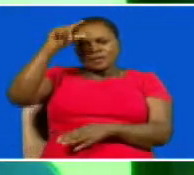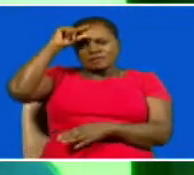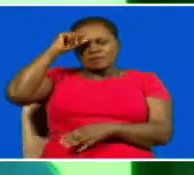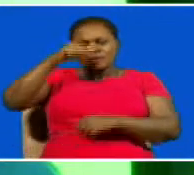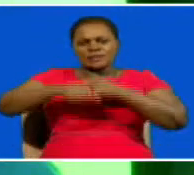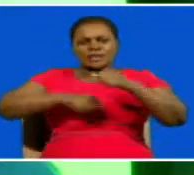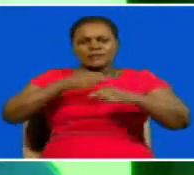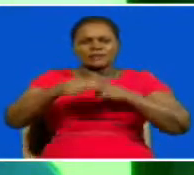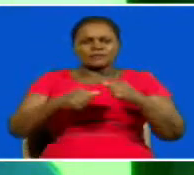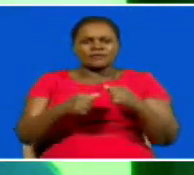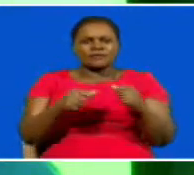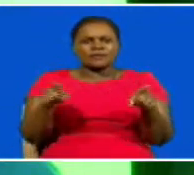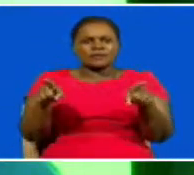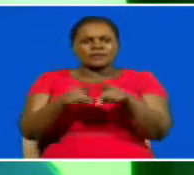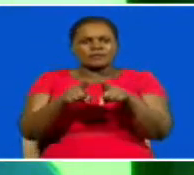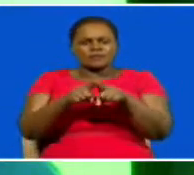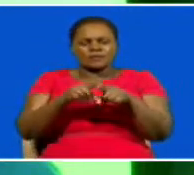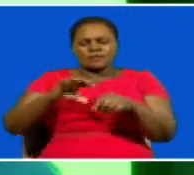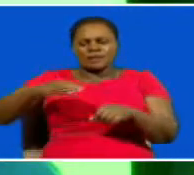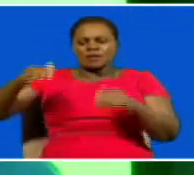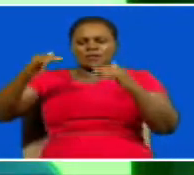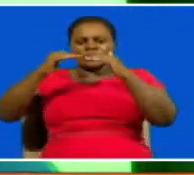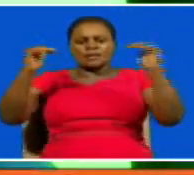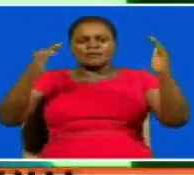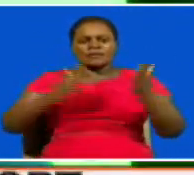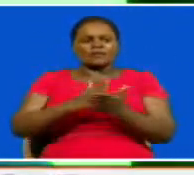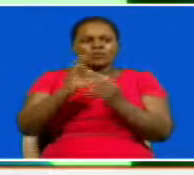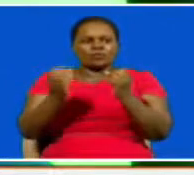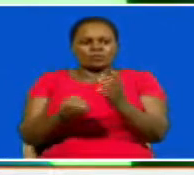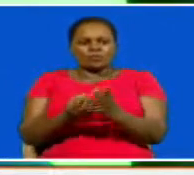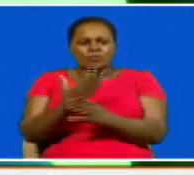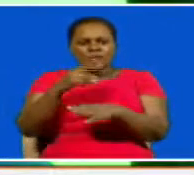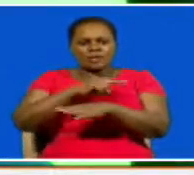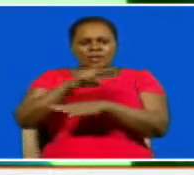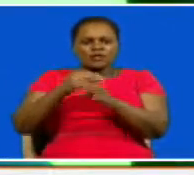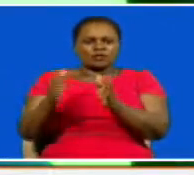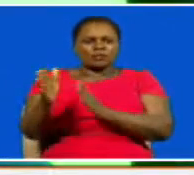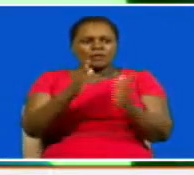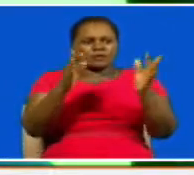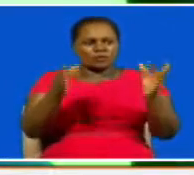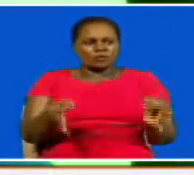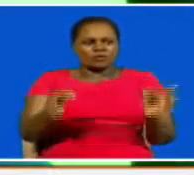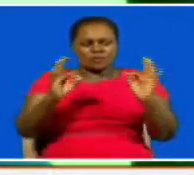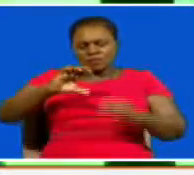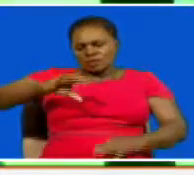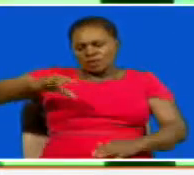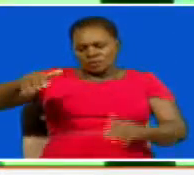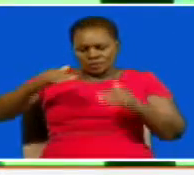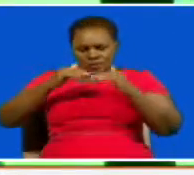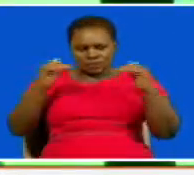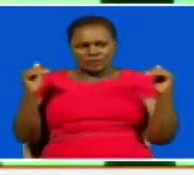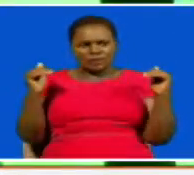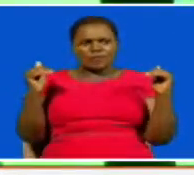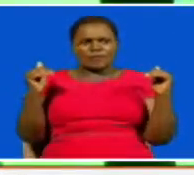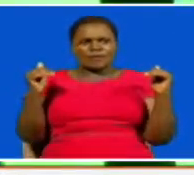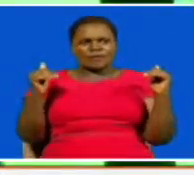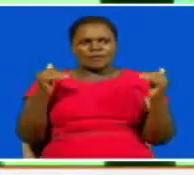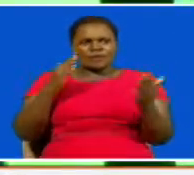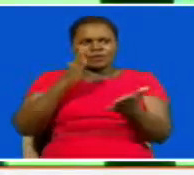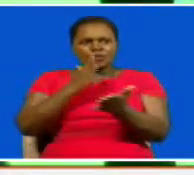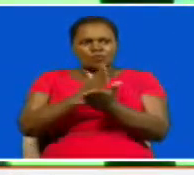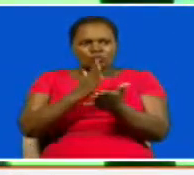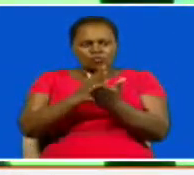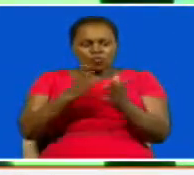activities as a county level through establishment of national planning offices at the counties even though there's been